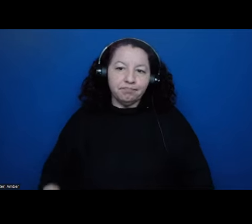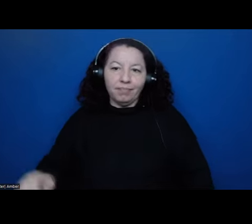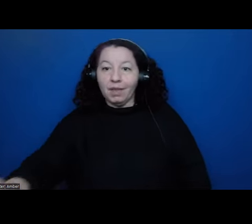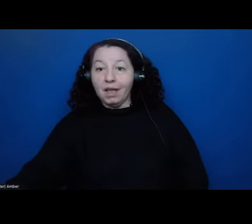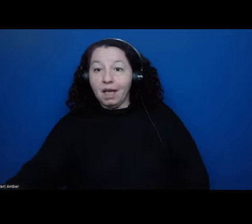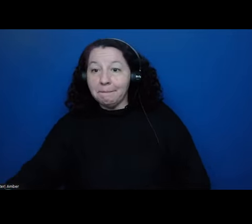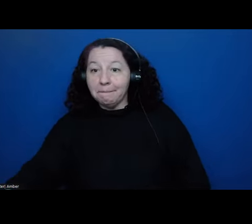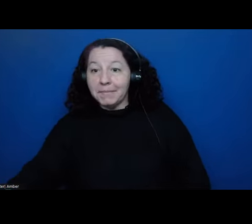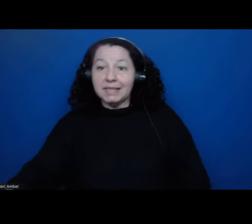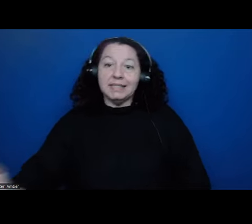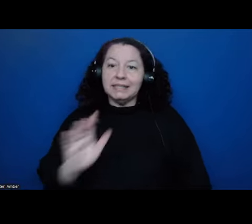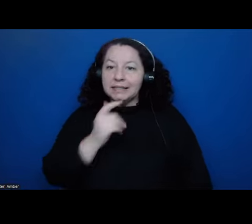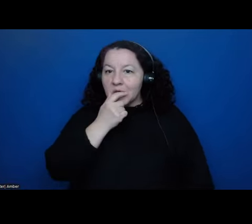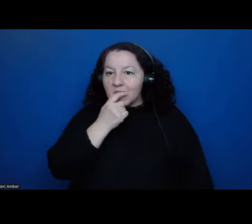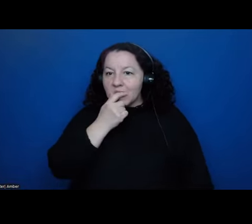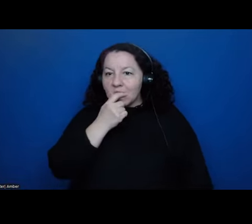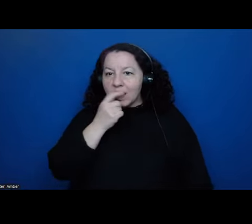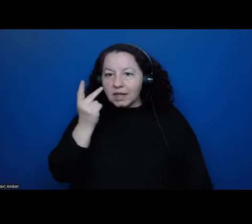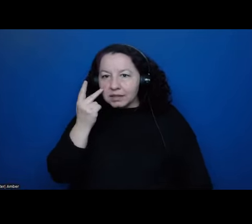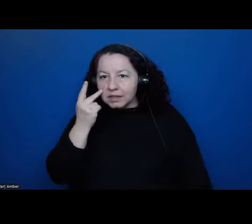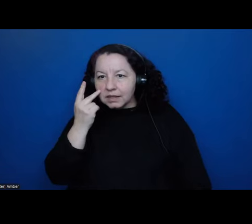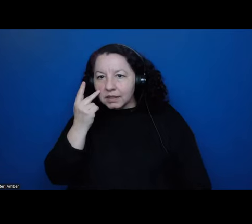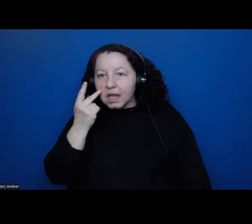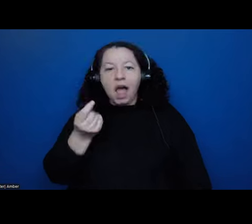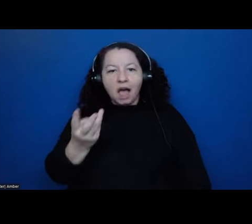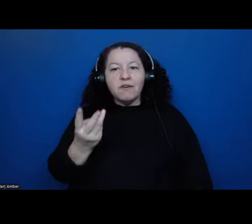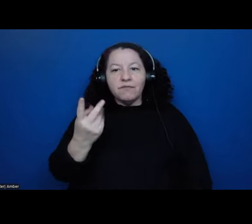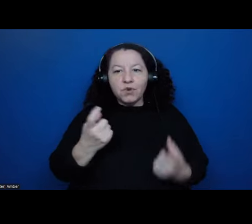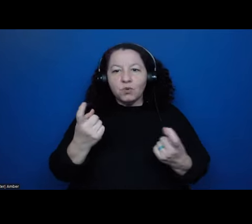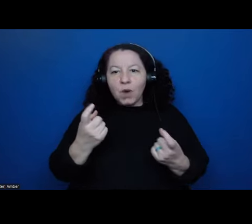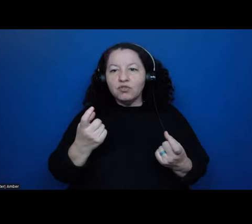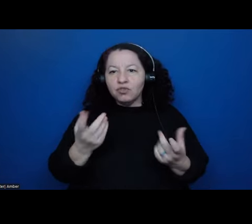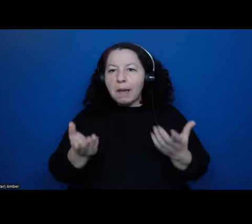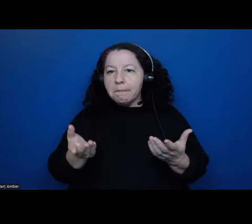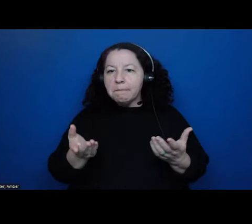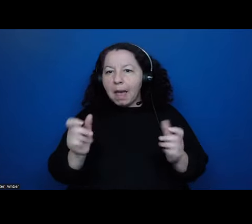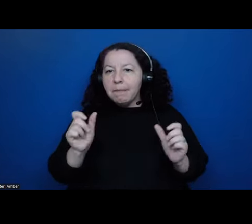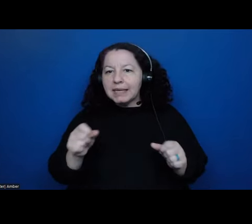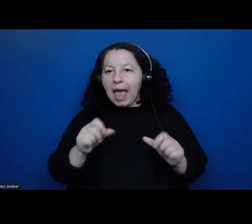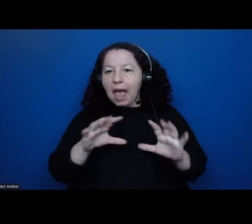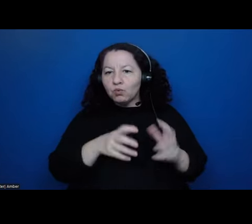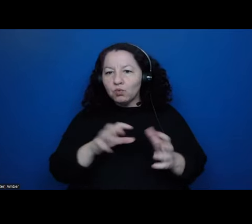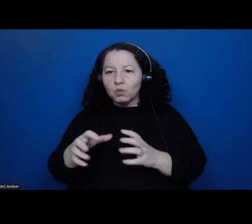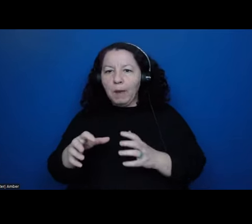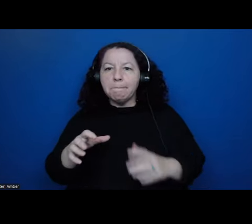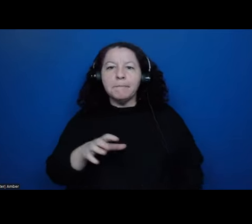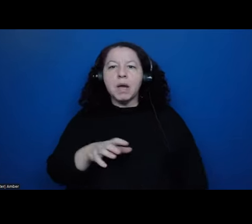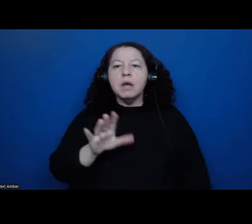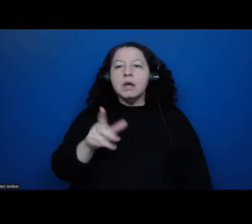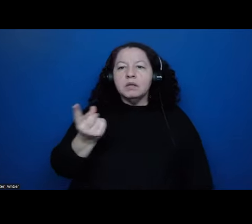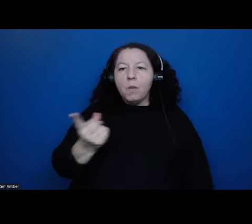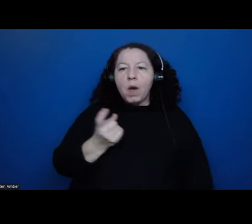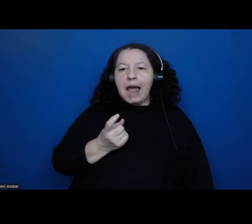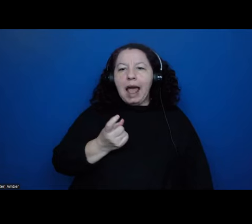Um, let's see. Uh, so a few questions I maybe could, um, group here. So how do modern